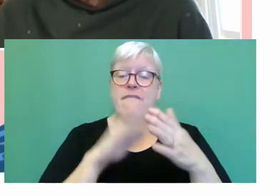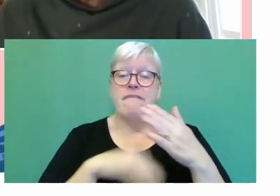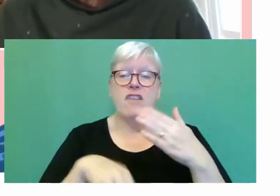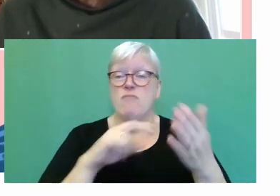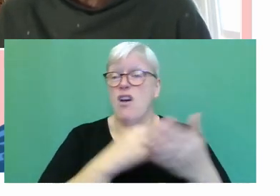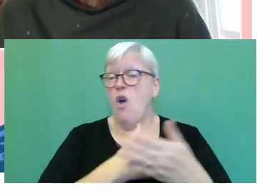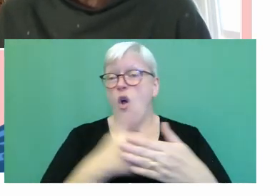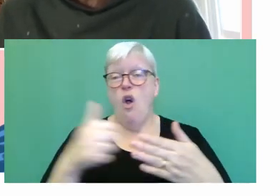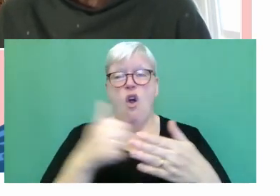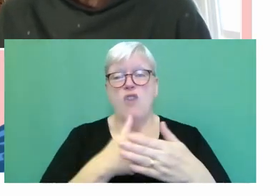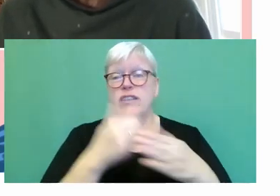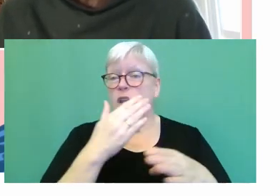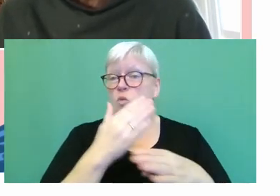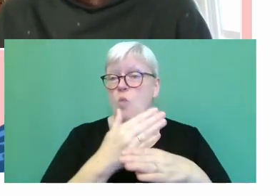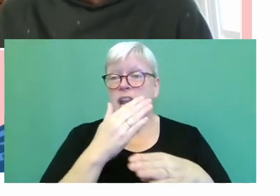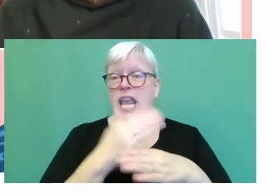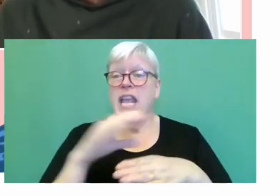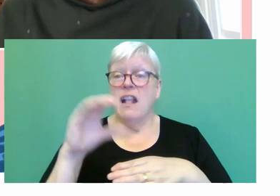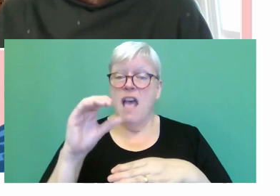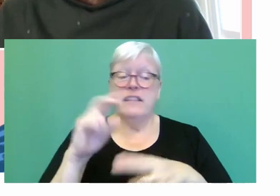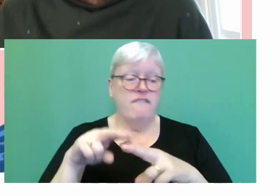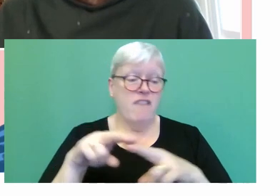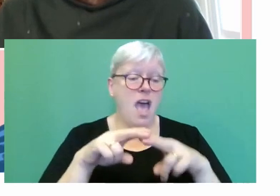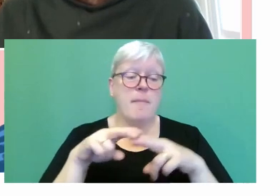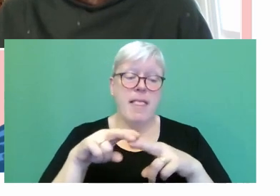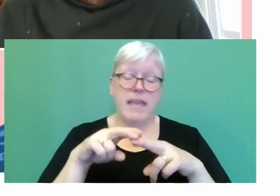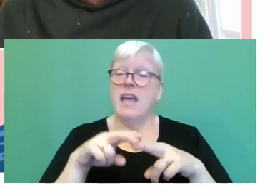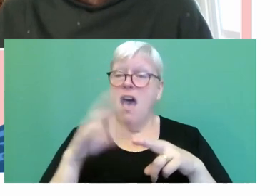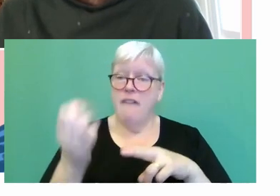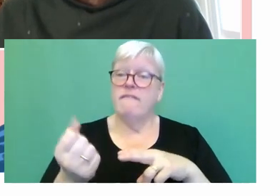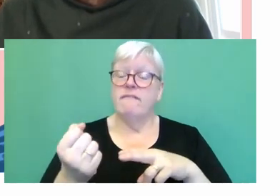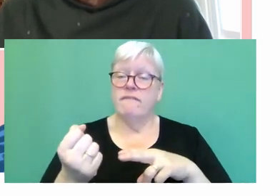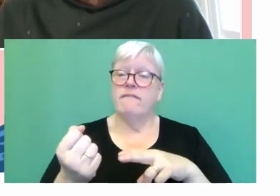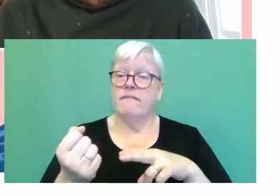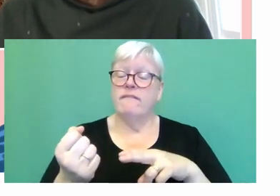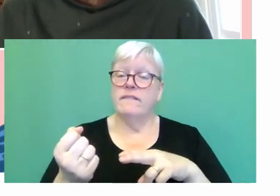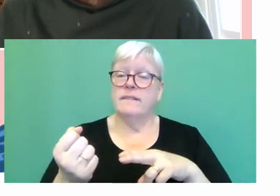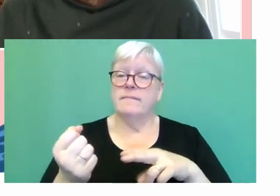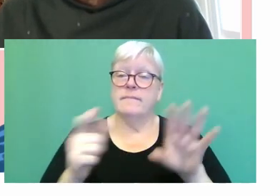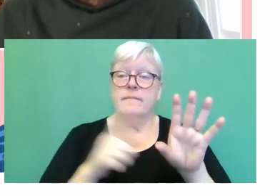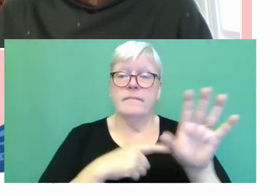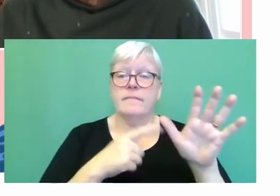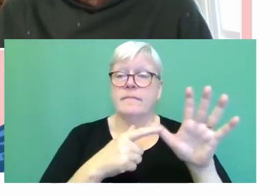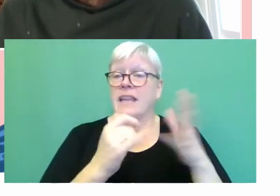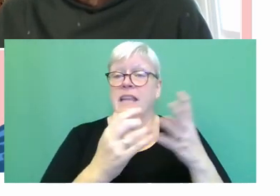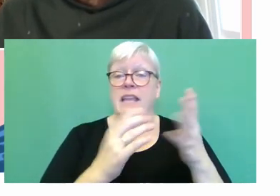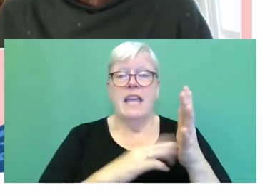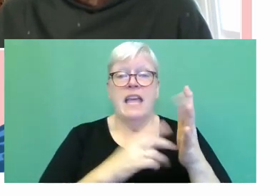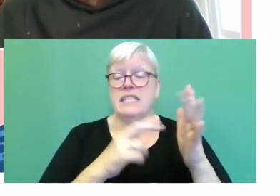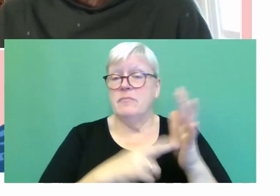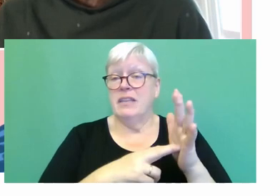working class family. And Yasmin is at some points